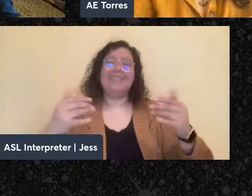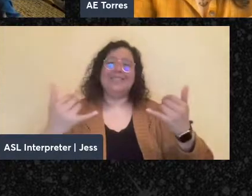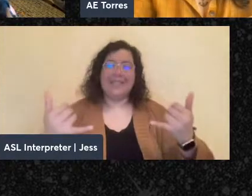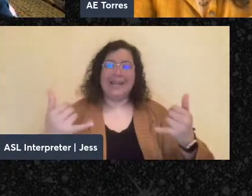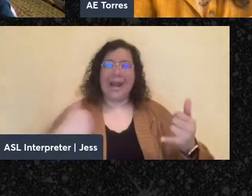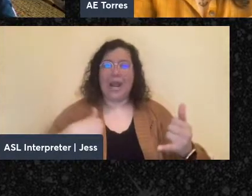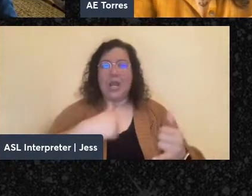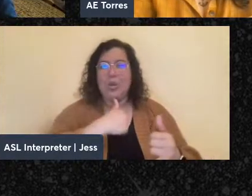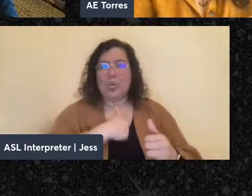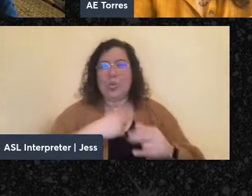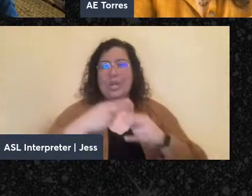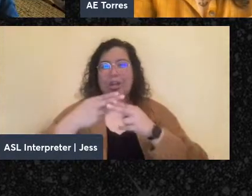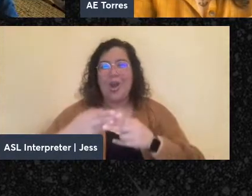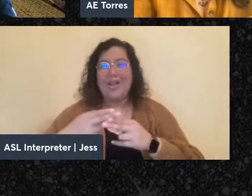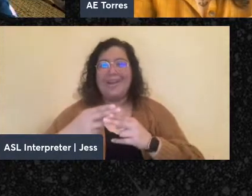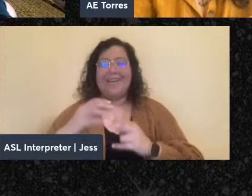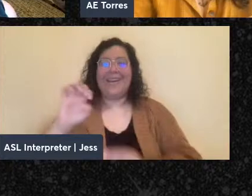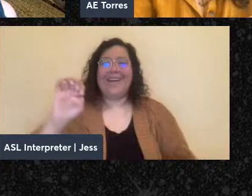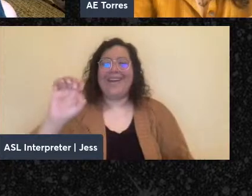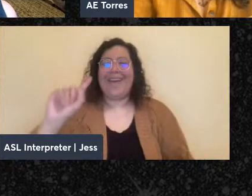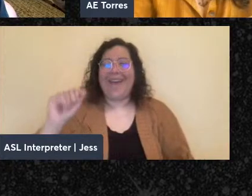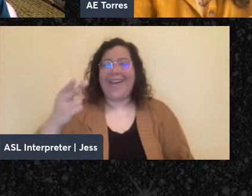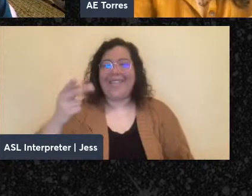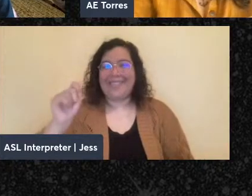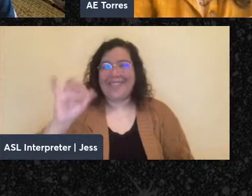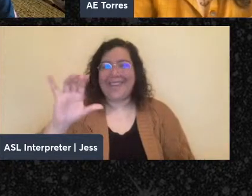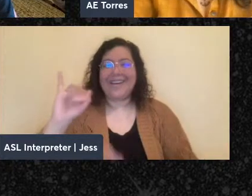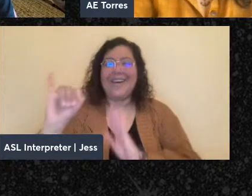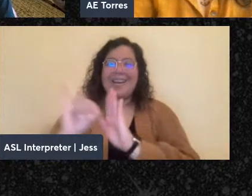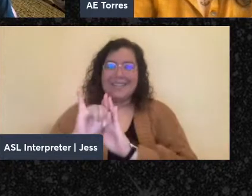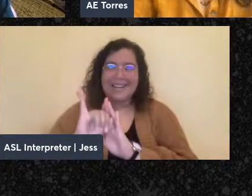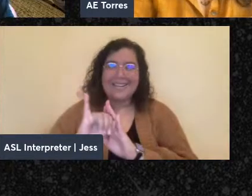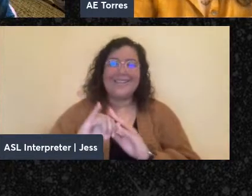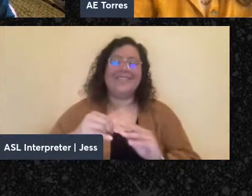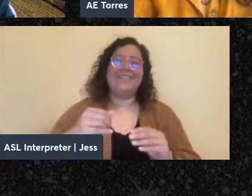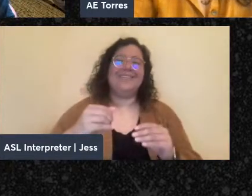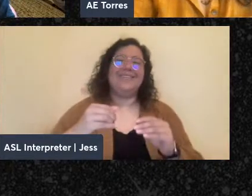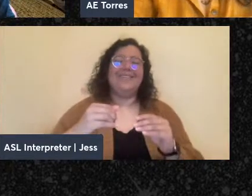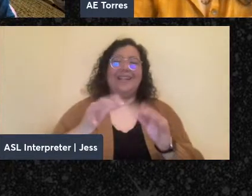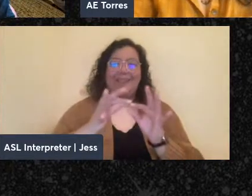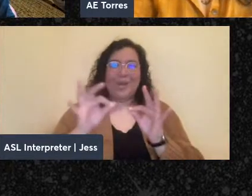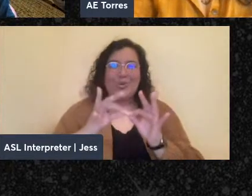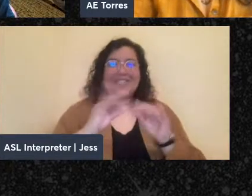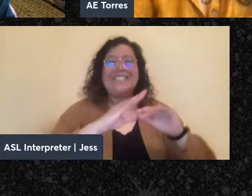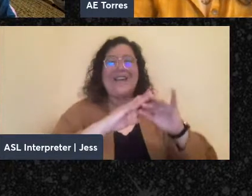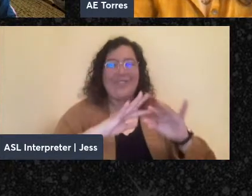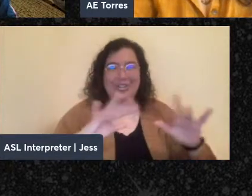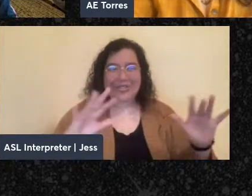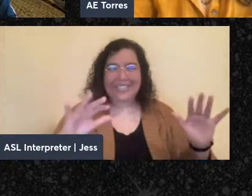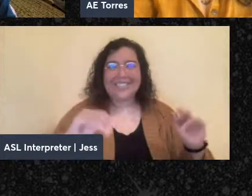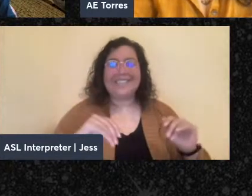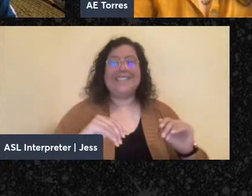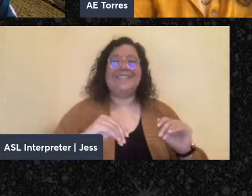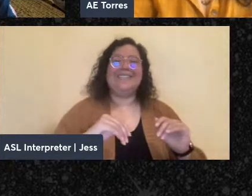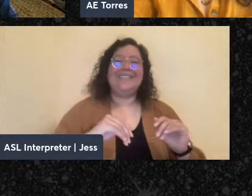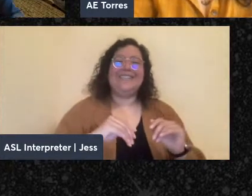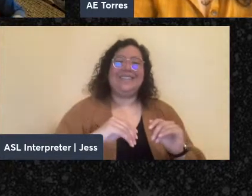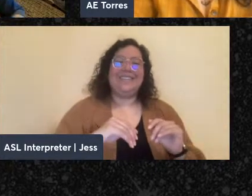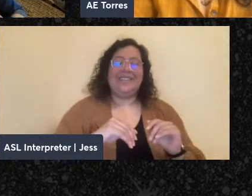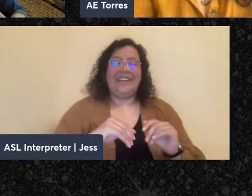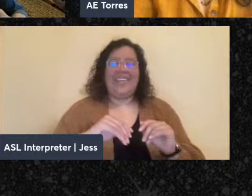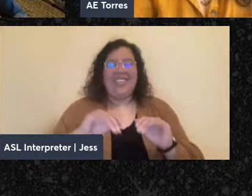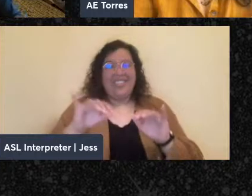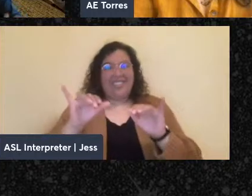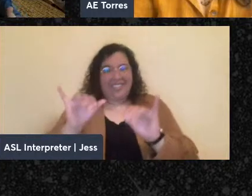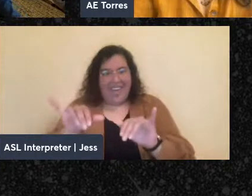you know, ethnic identity, ethnic diversity, as well as linguistic diversity, is in itself